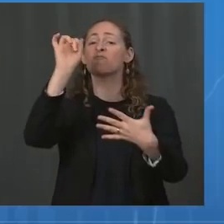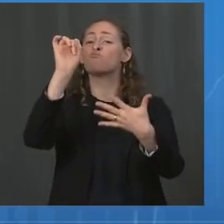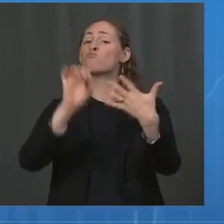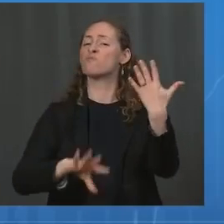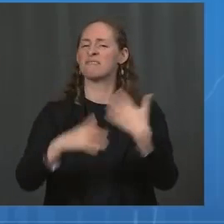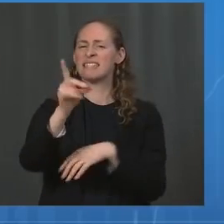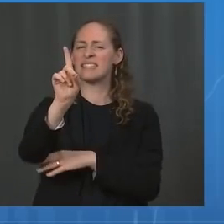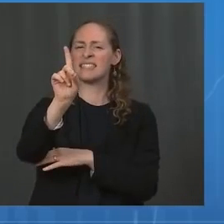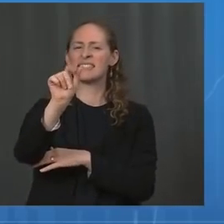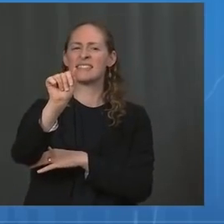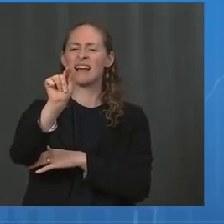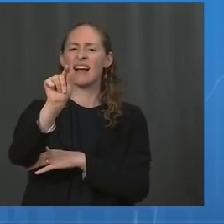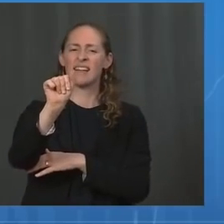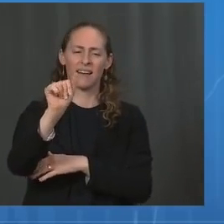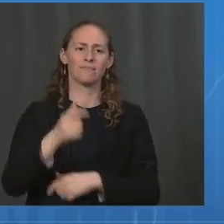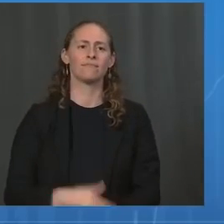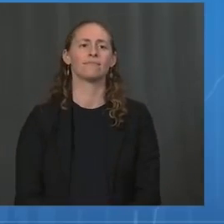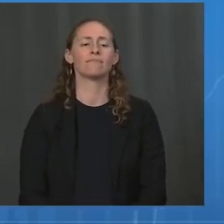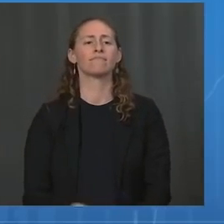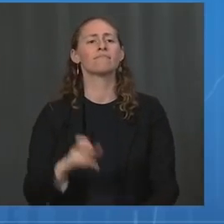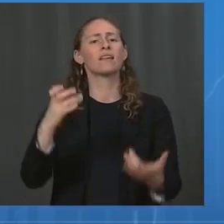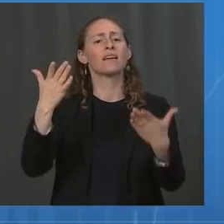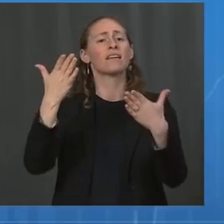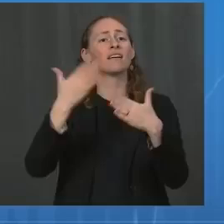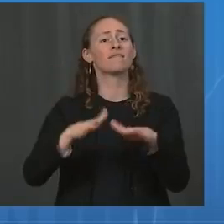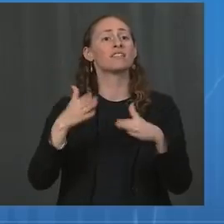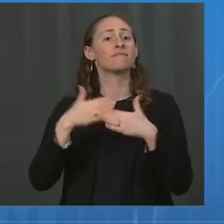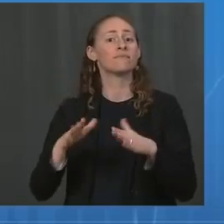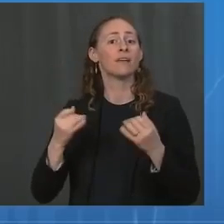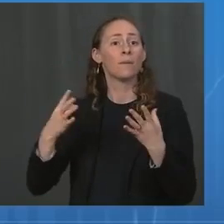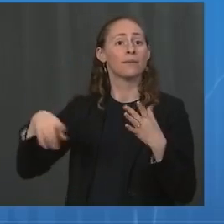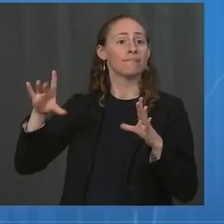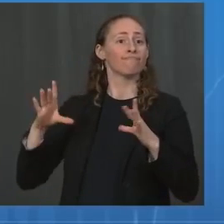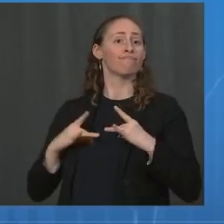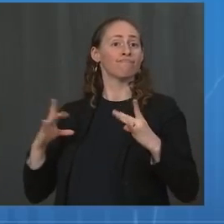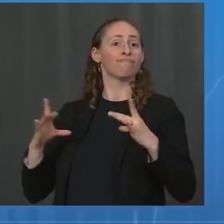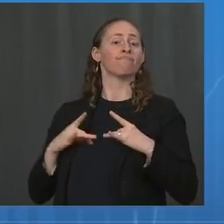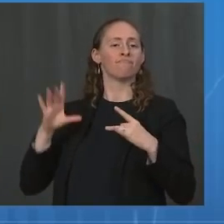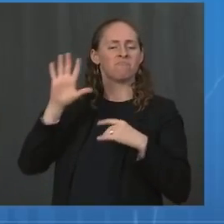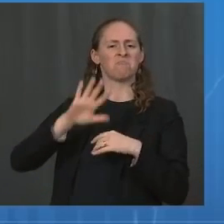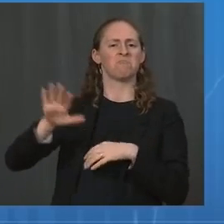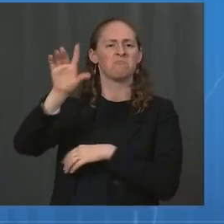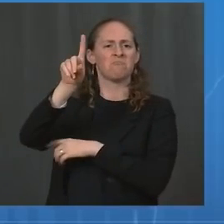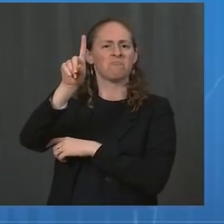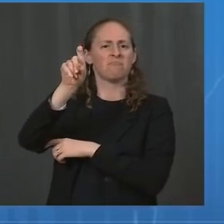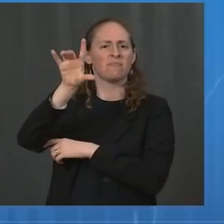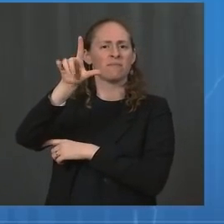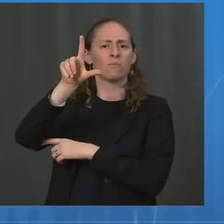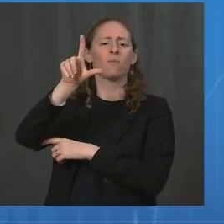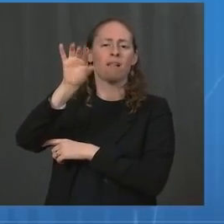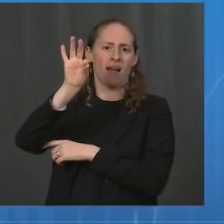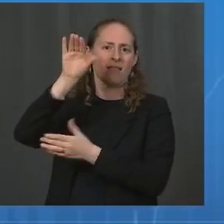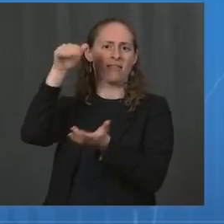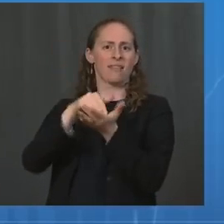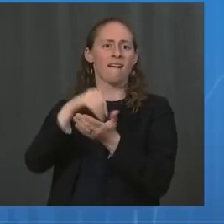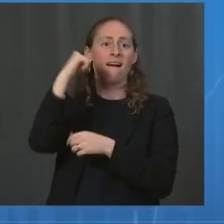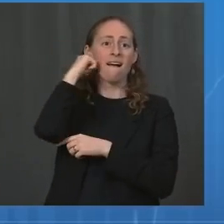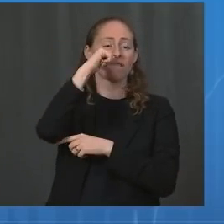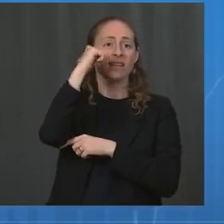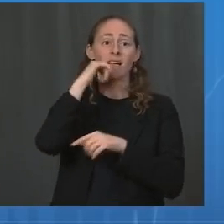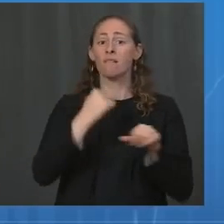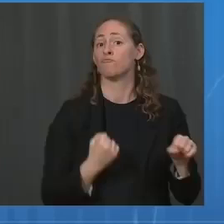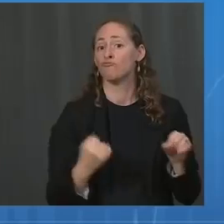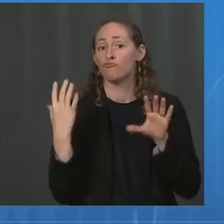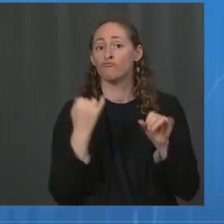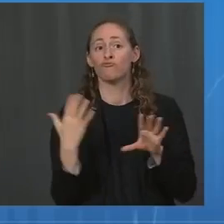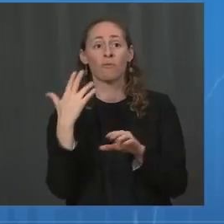cases is about 129,000 cases per day. Our seven-day average of hospital admissions is about 11,500